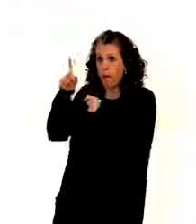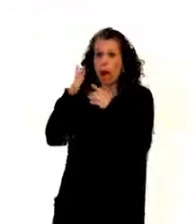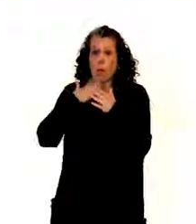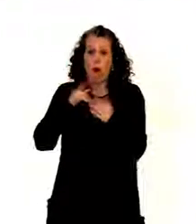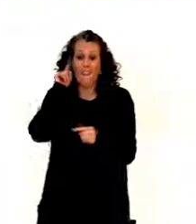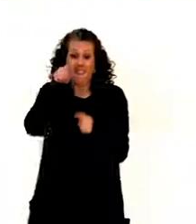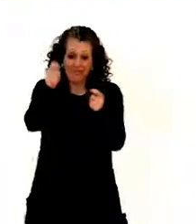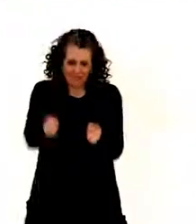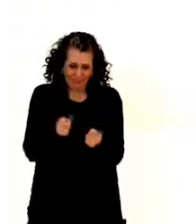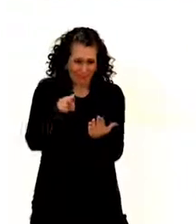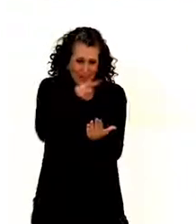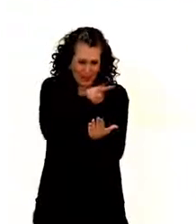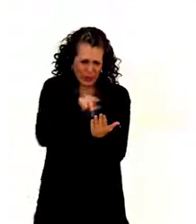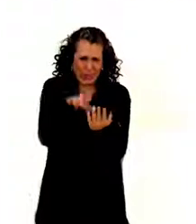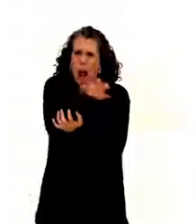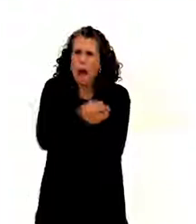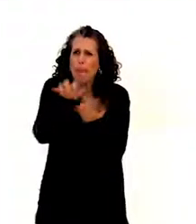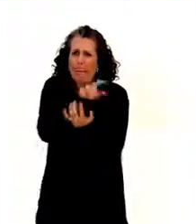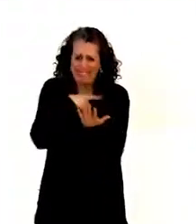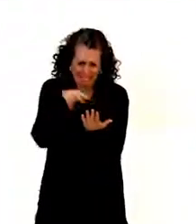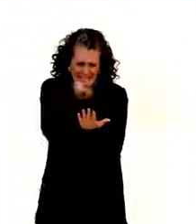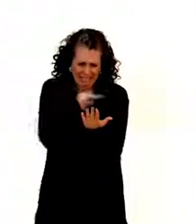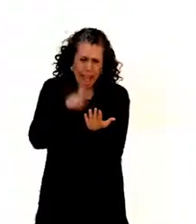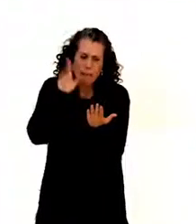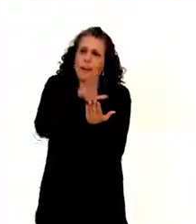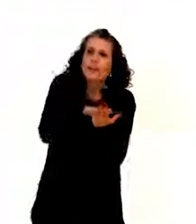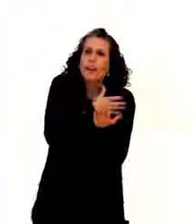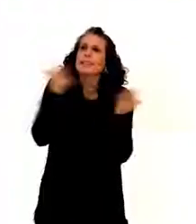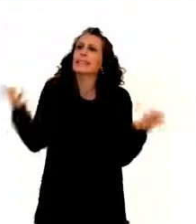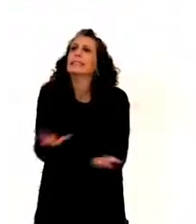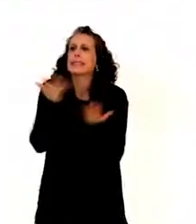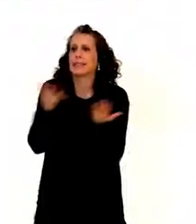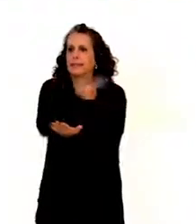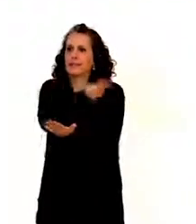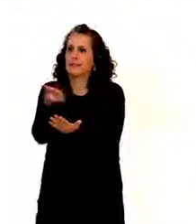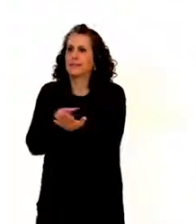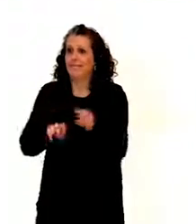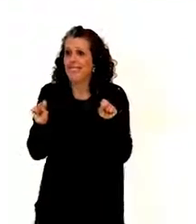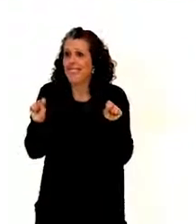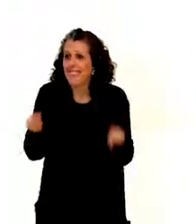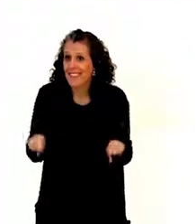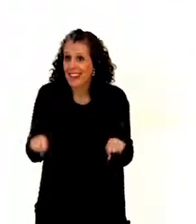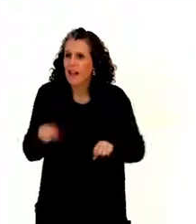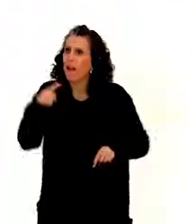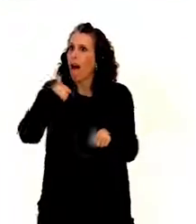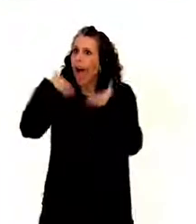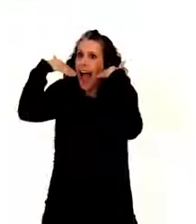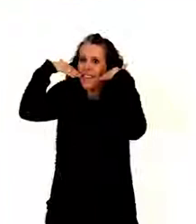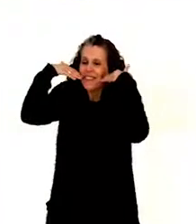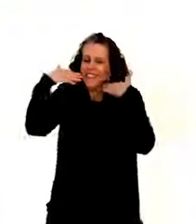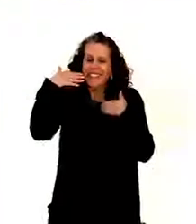information about the programs of the parties and the process of how to vote. And I was actually happy to see that